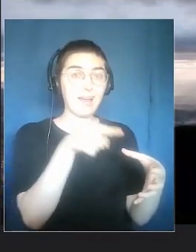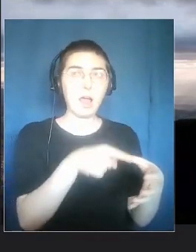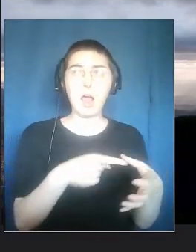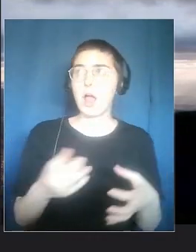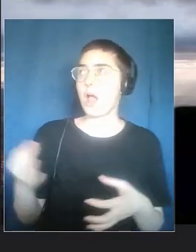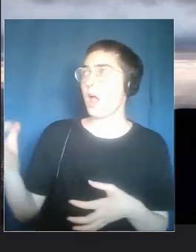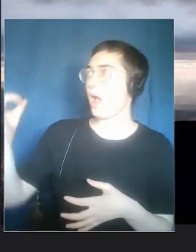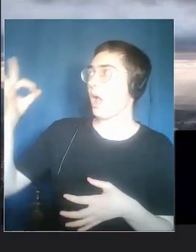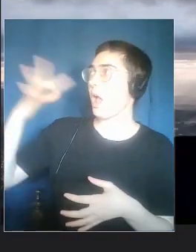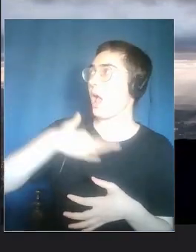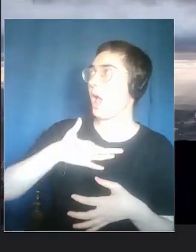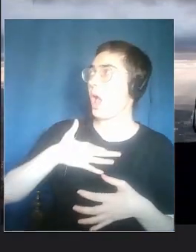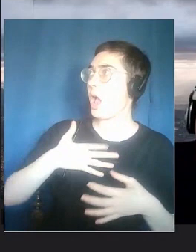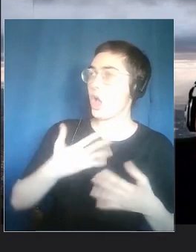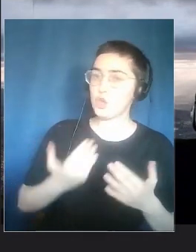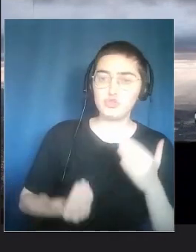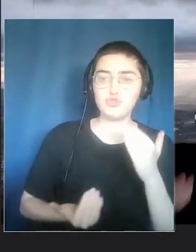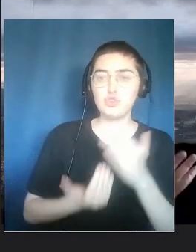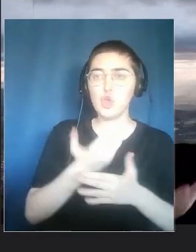within the community.